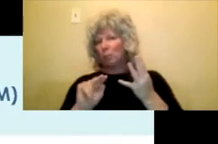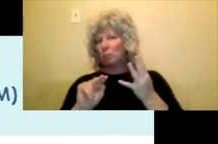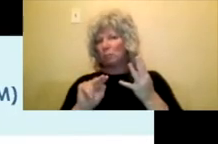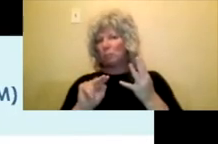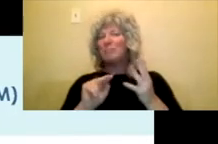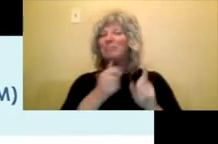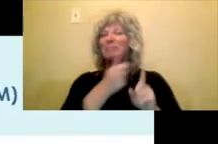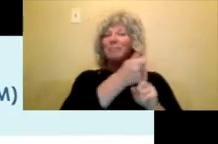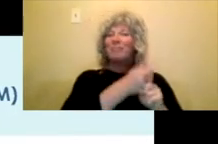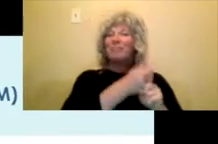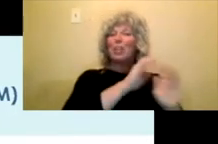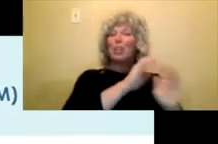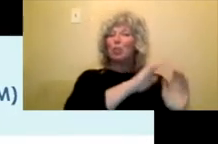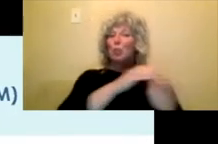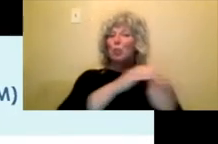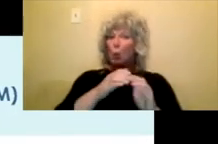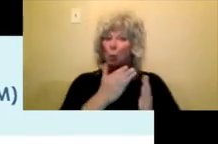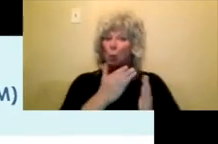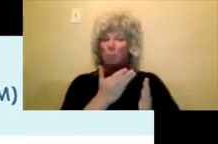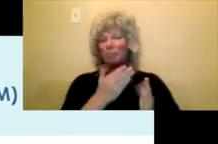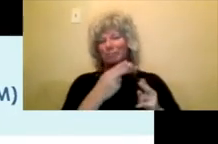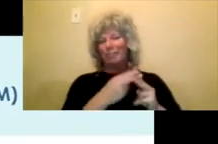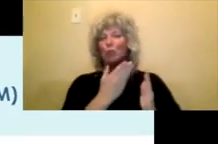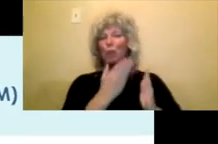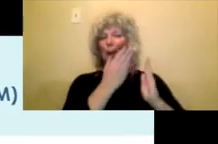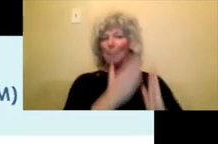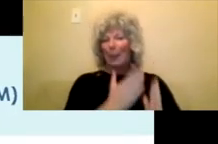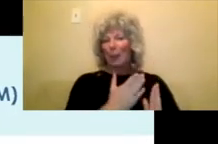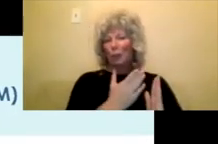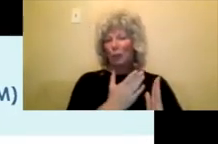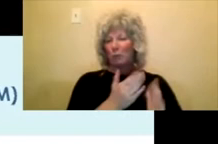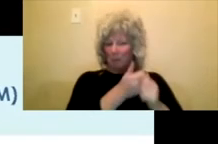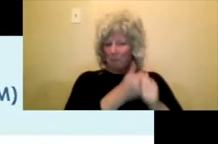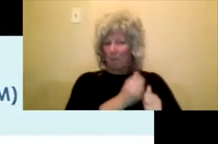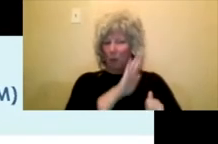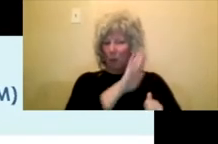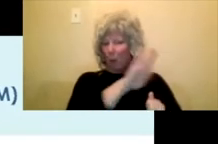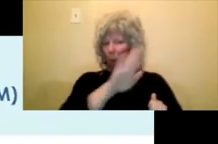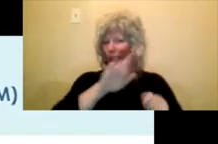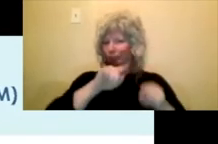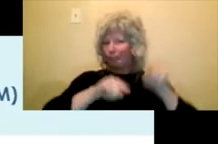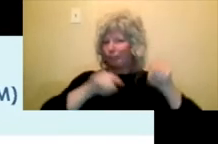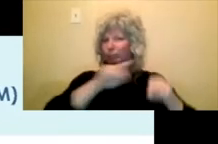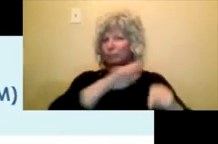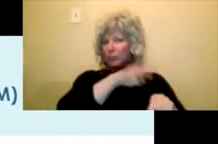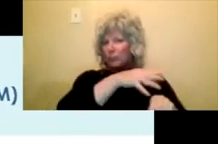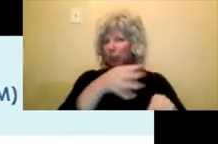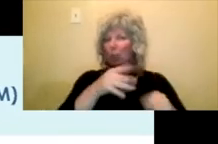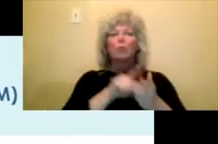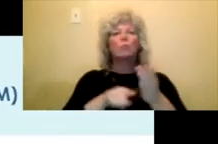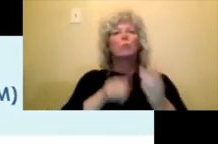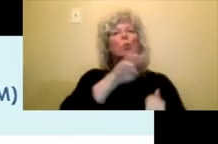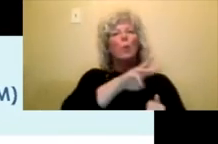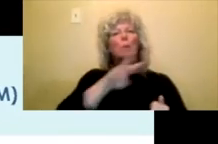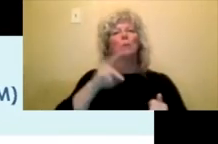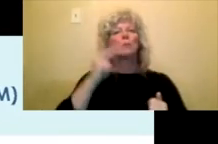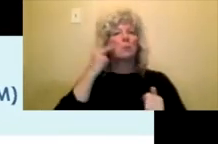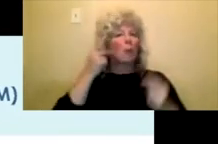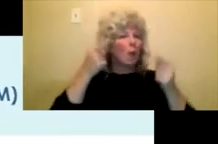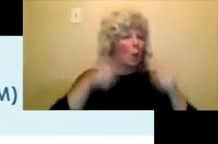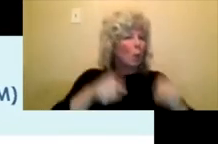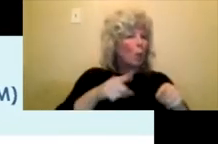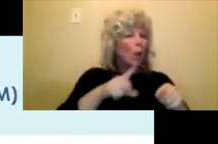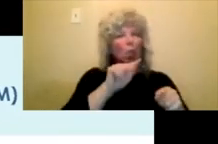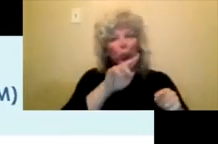timeline, so I suggest that you go to the website and, and see, um, the different deadline dates